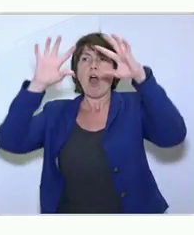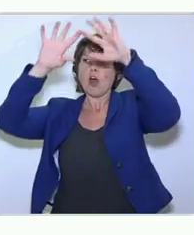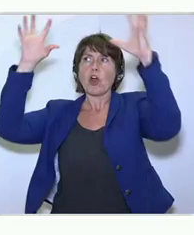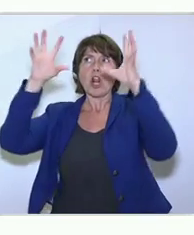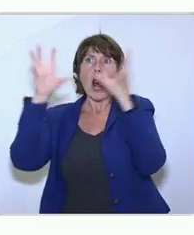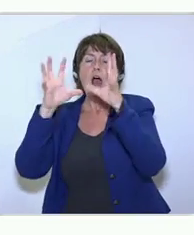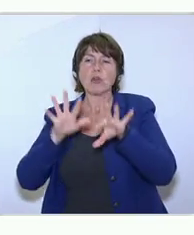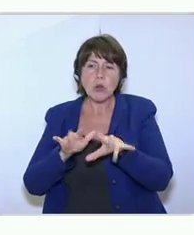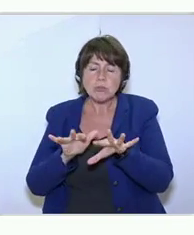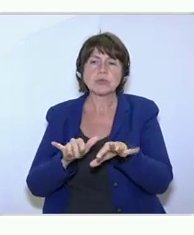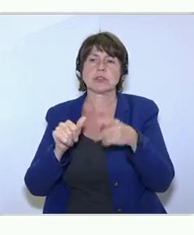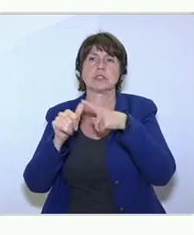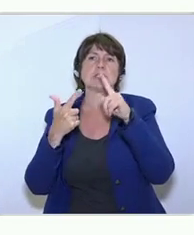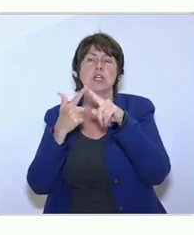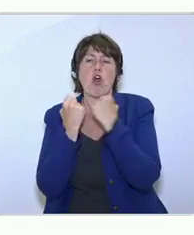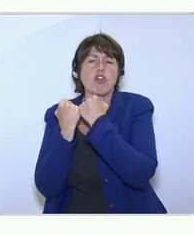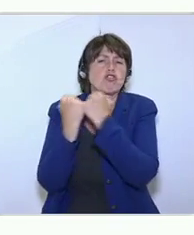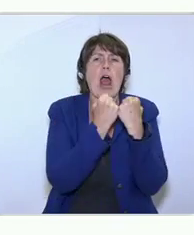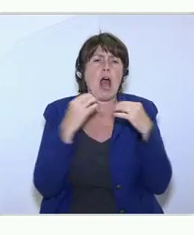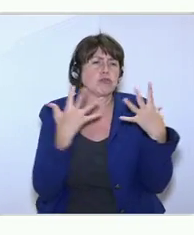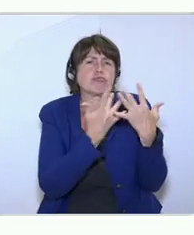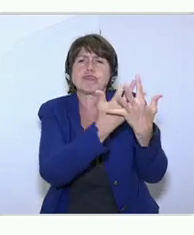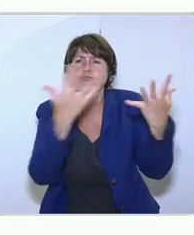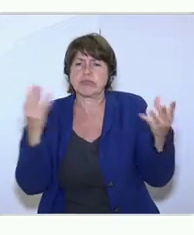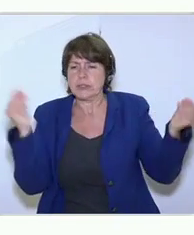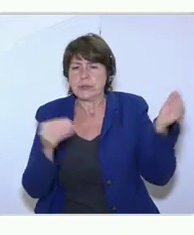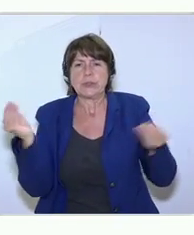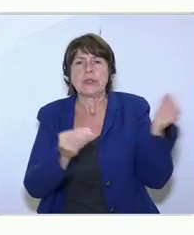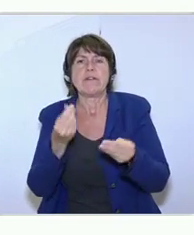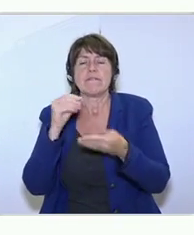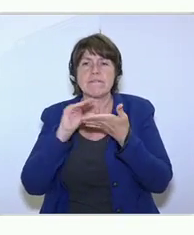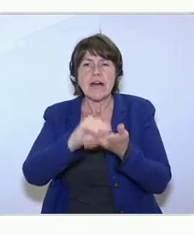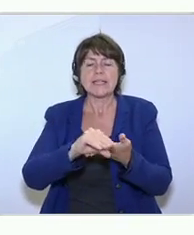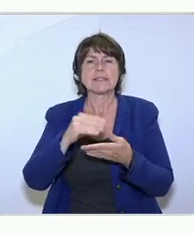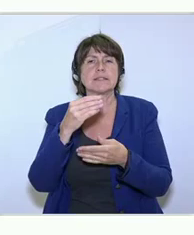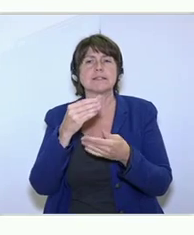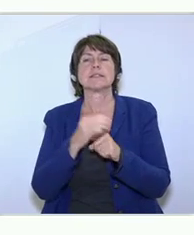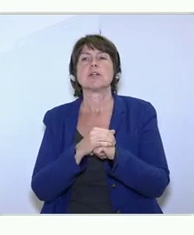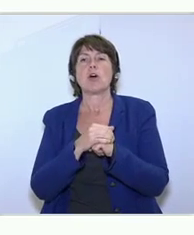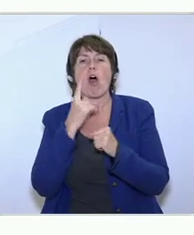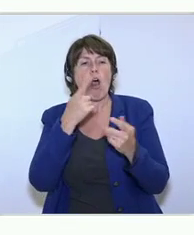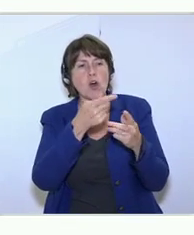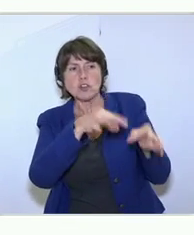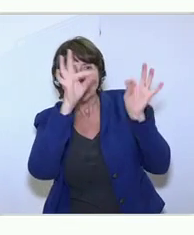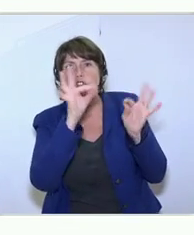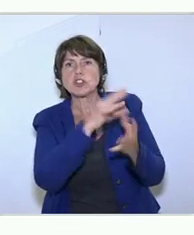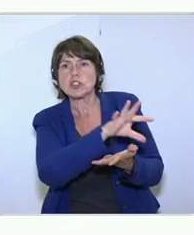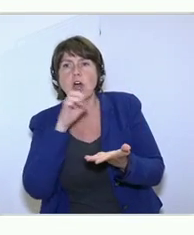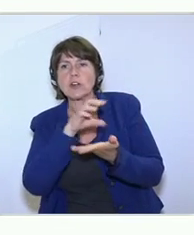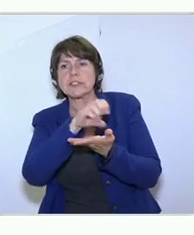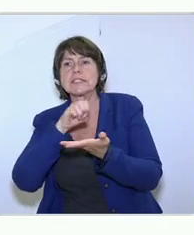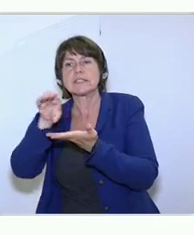crowdsourcing, and others. Why it's almost not